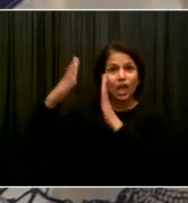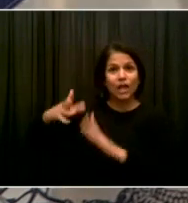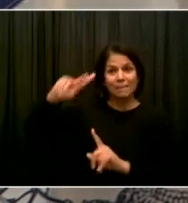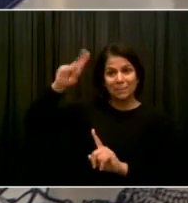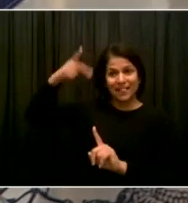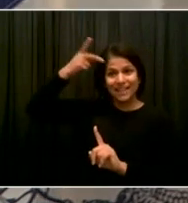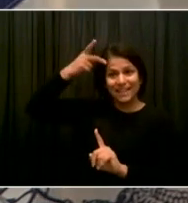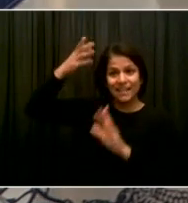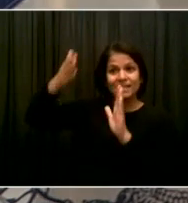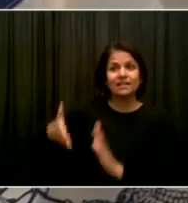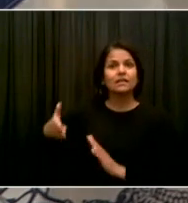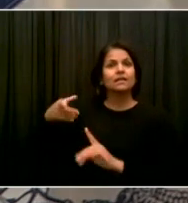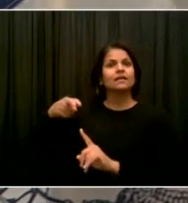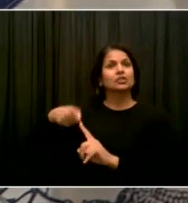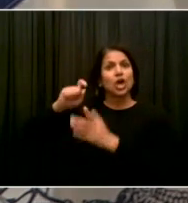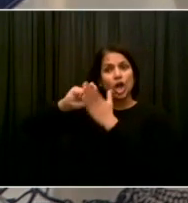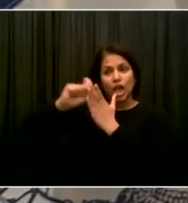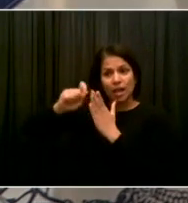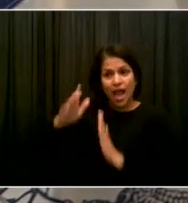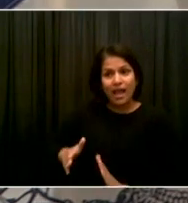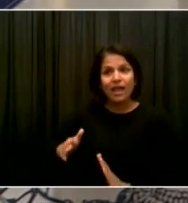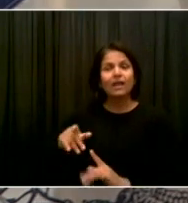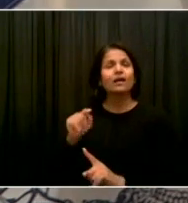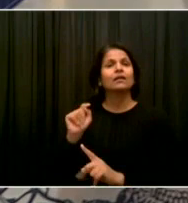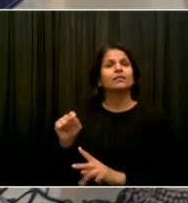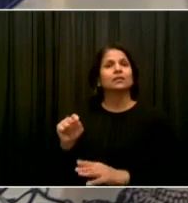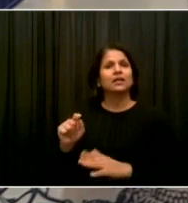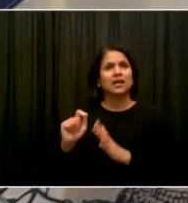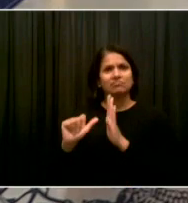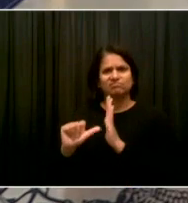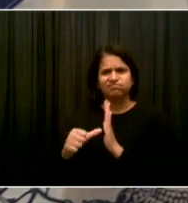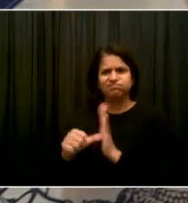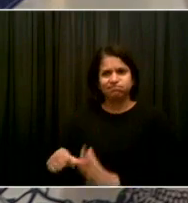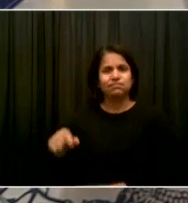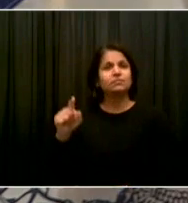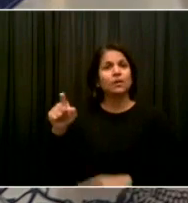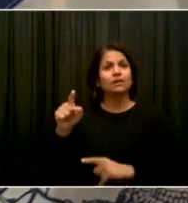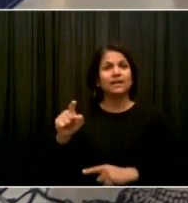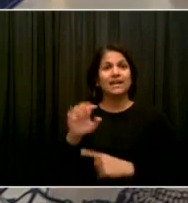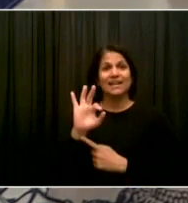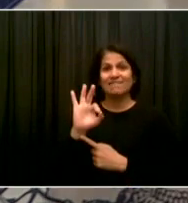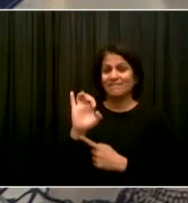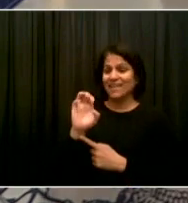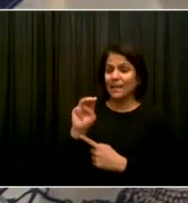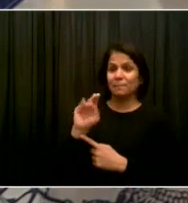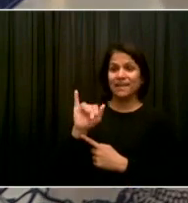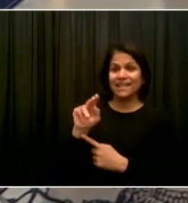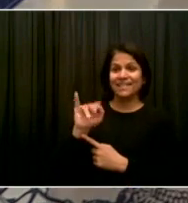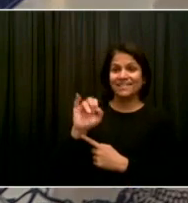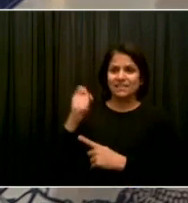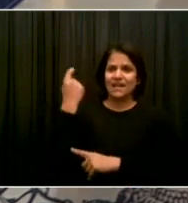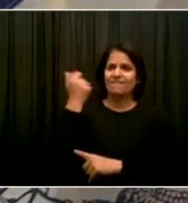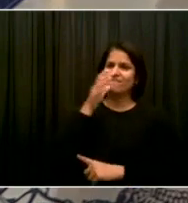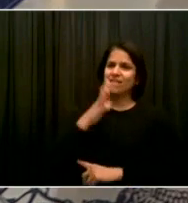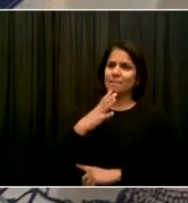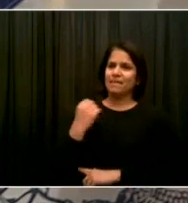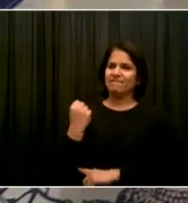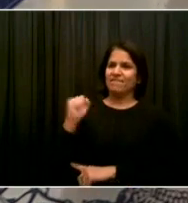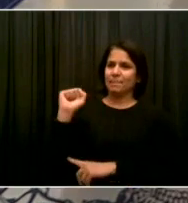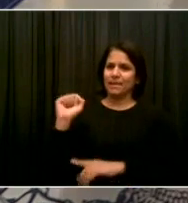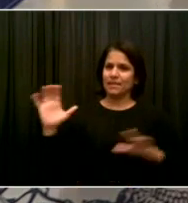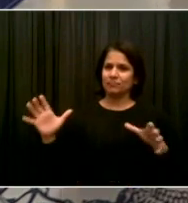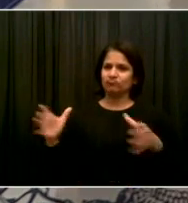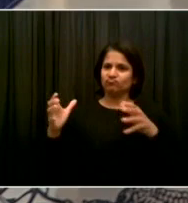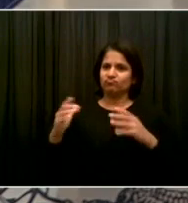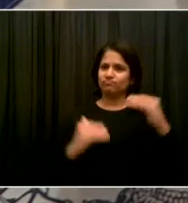for this whole country and this whole world. But also, and very importantly, unlike some